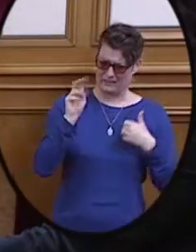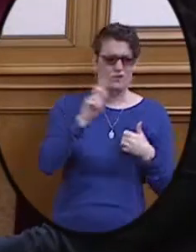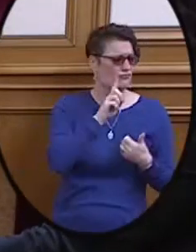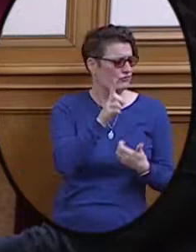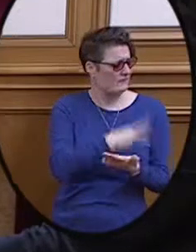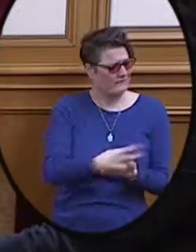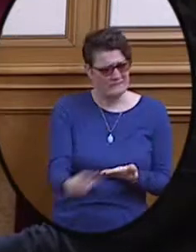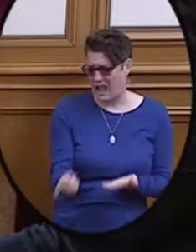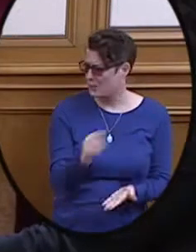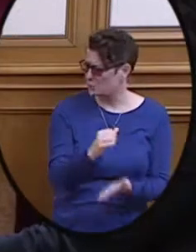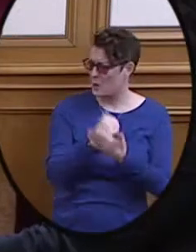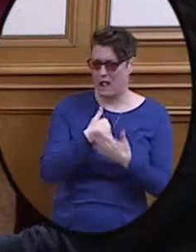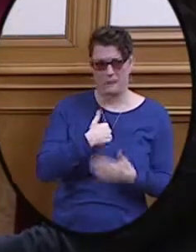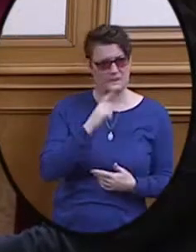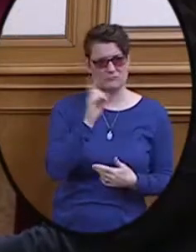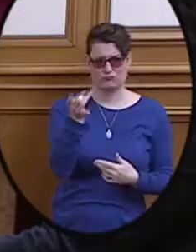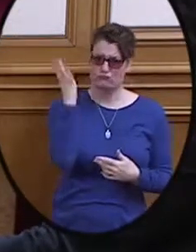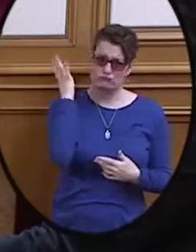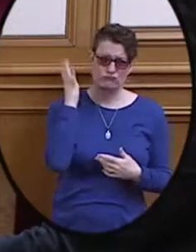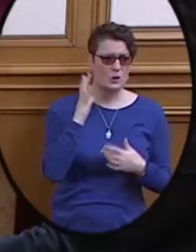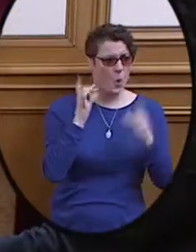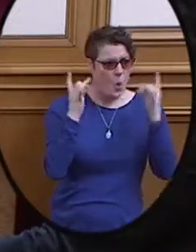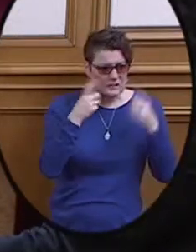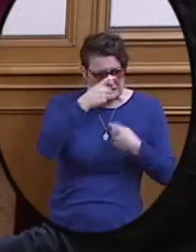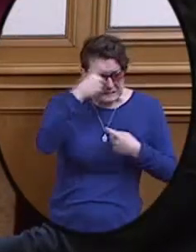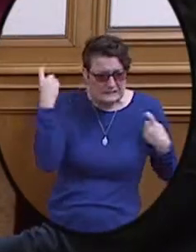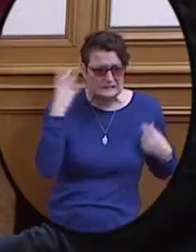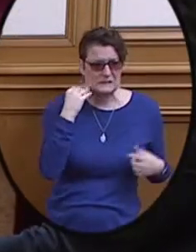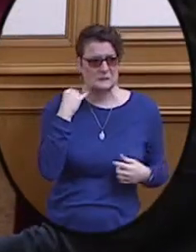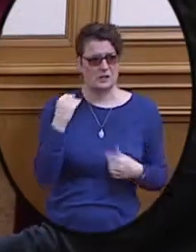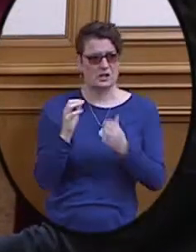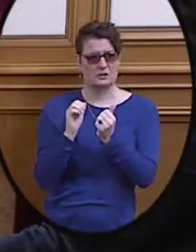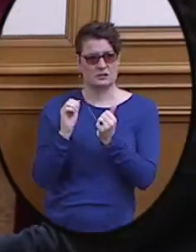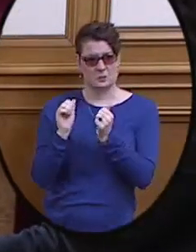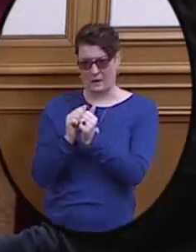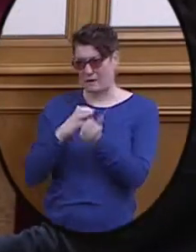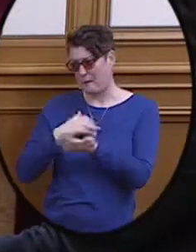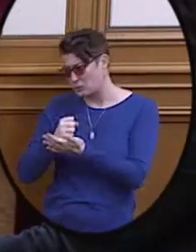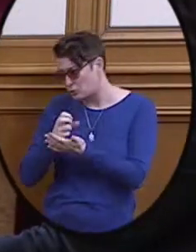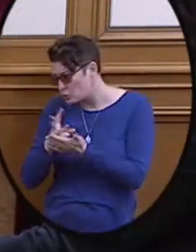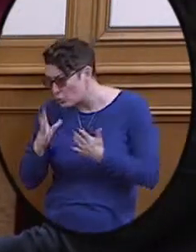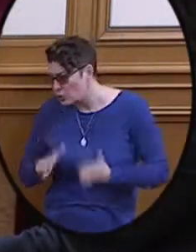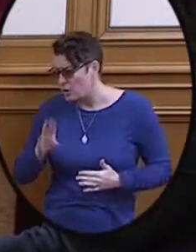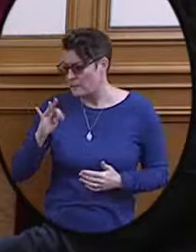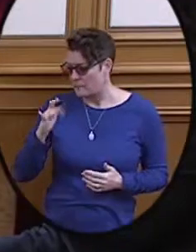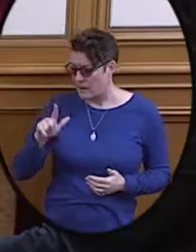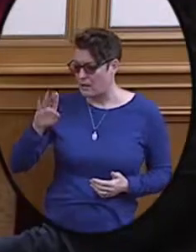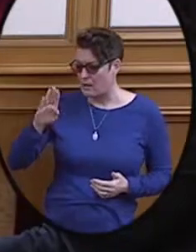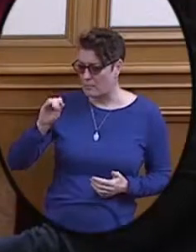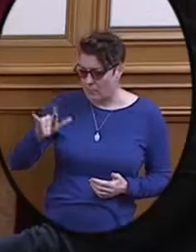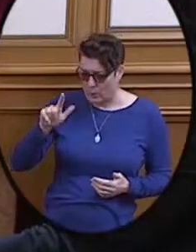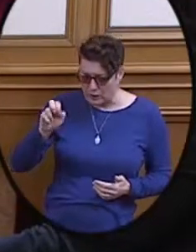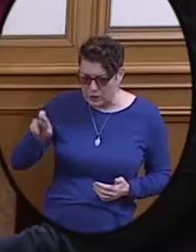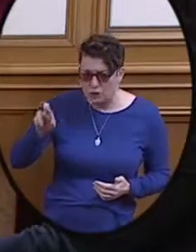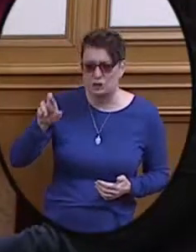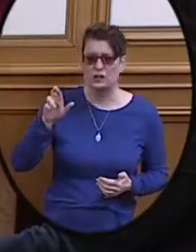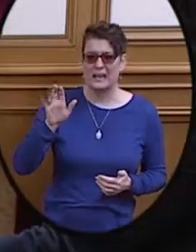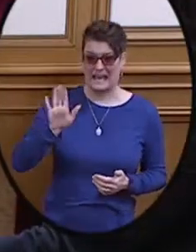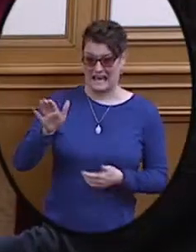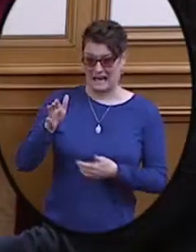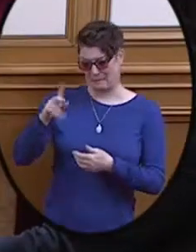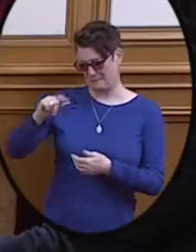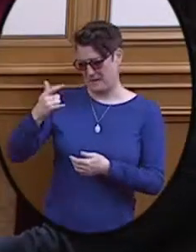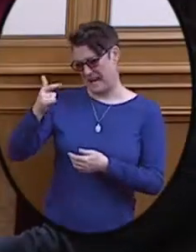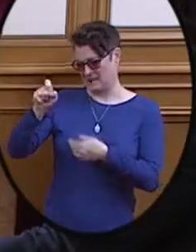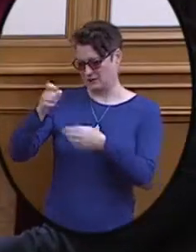horrible experience, especially with my social worker, Michael Boyer, and Paige Husted, who was his supervisor,